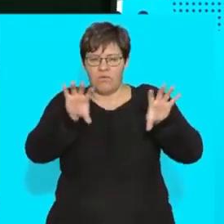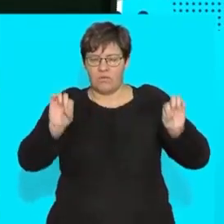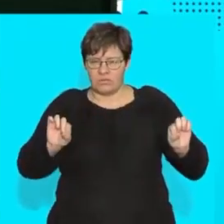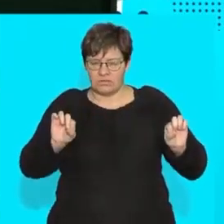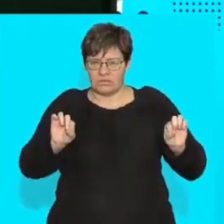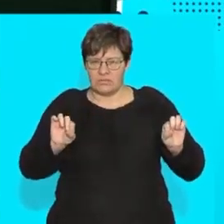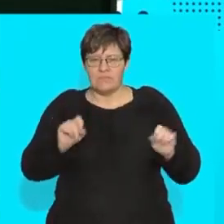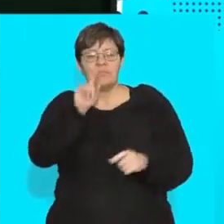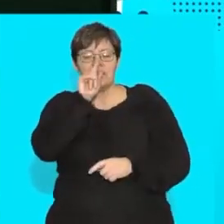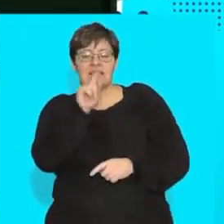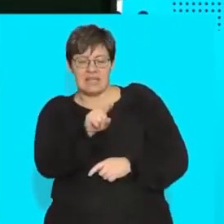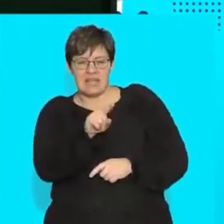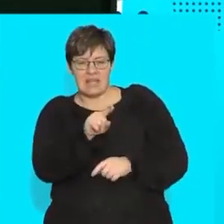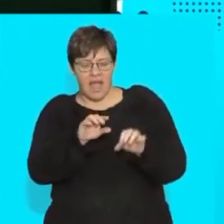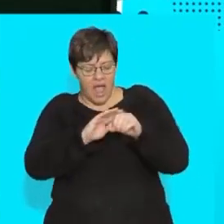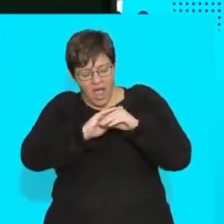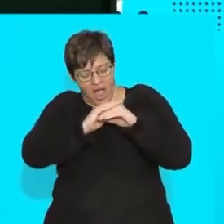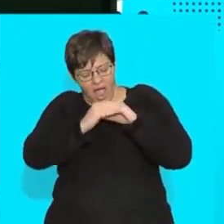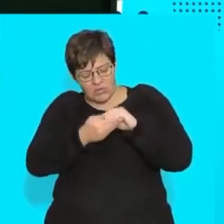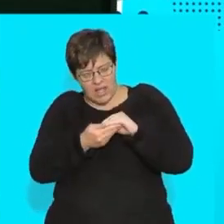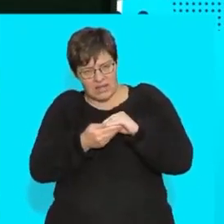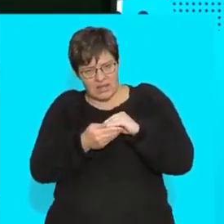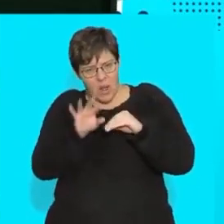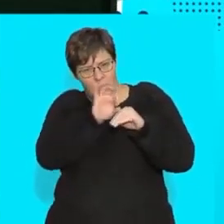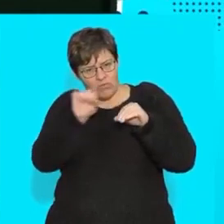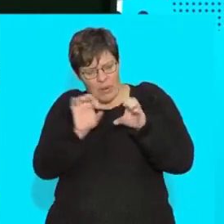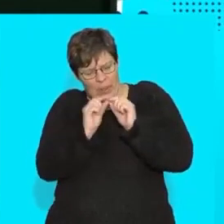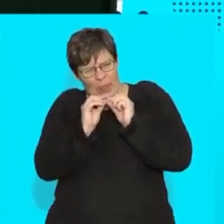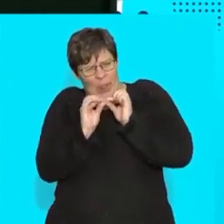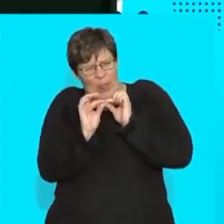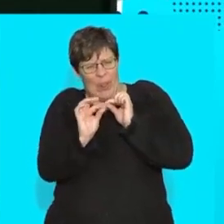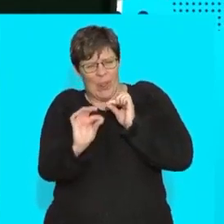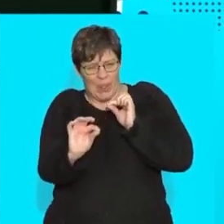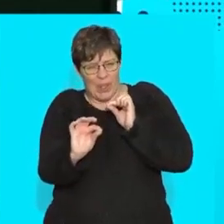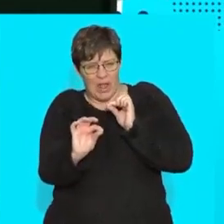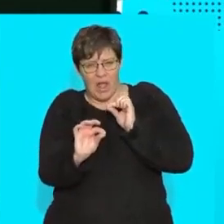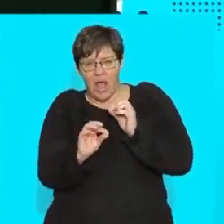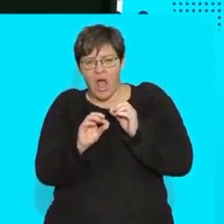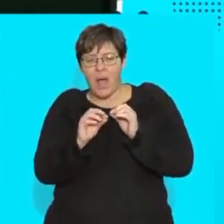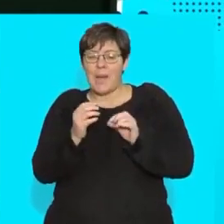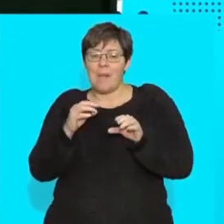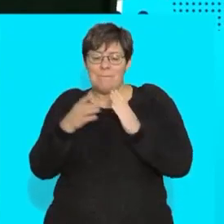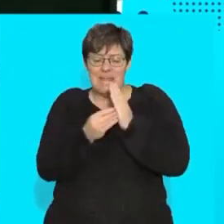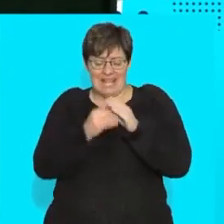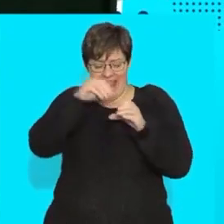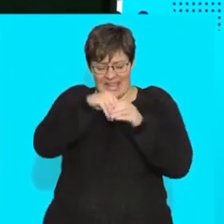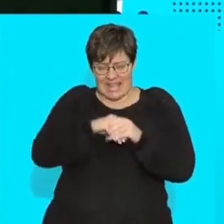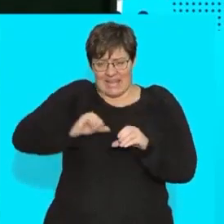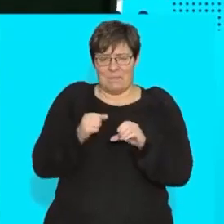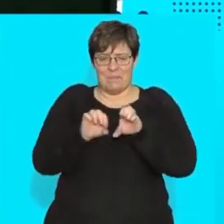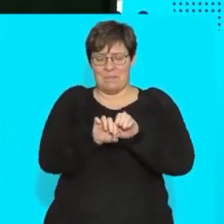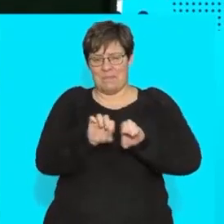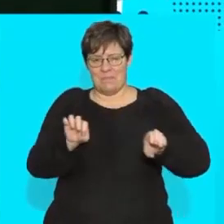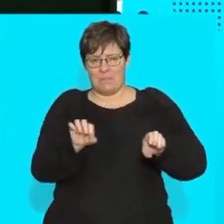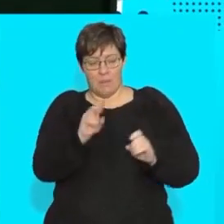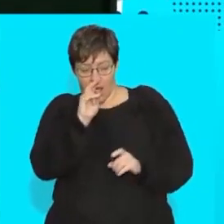i can see like there's a layer on the outside and it's thin thin thin and it's keeping everything in but it's not as